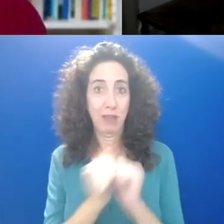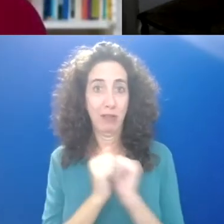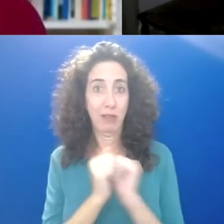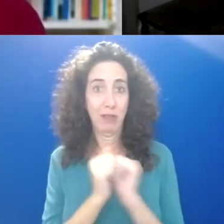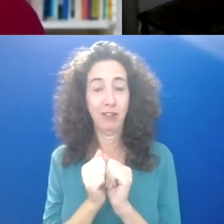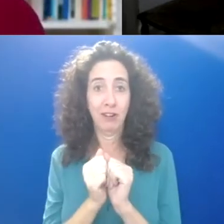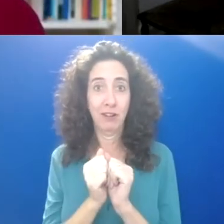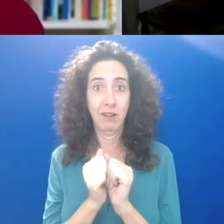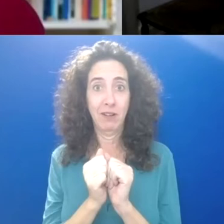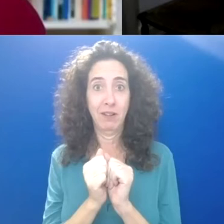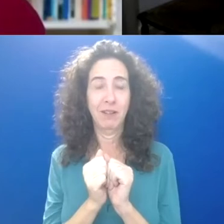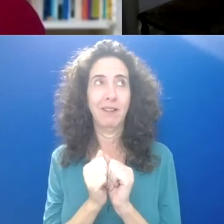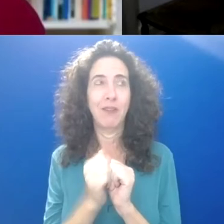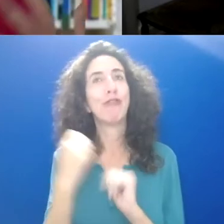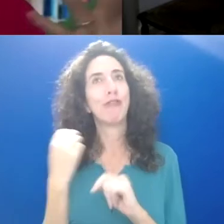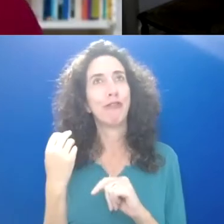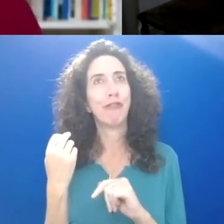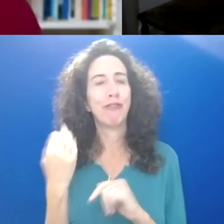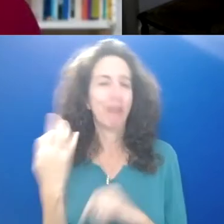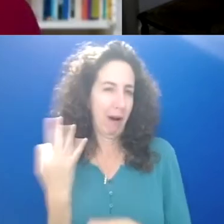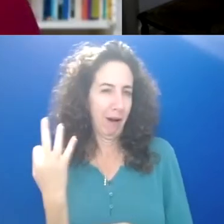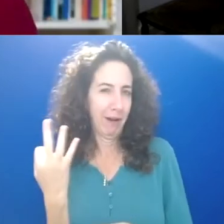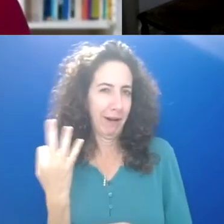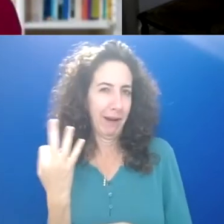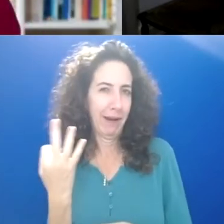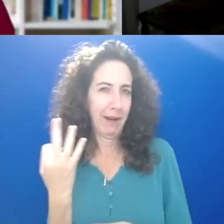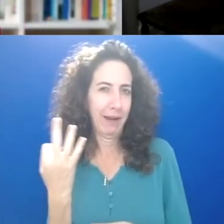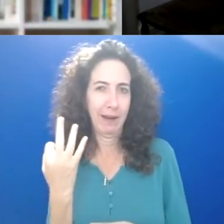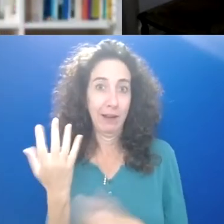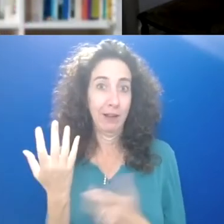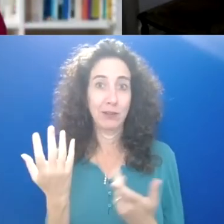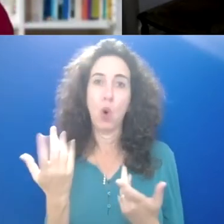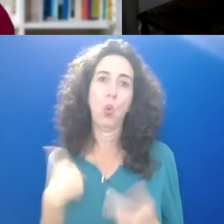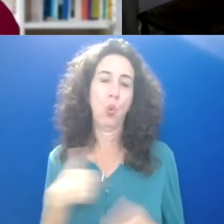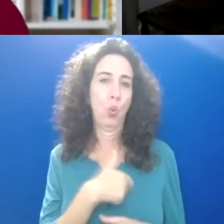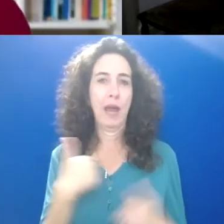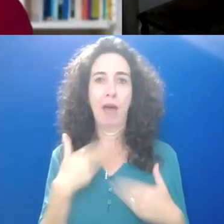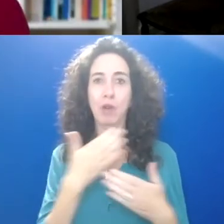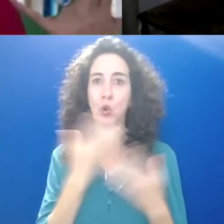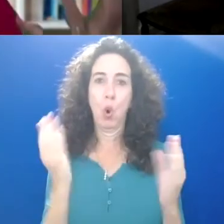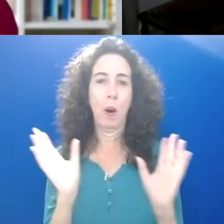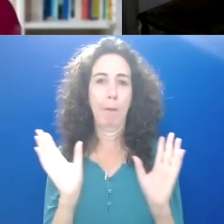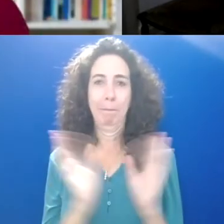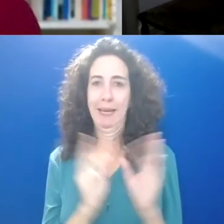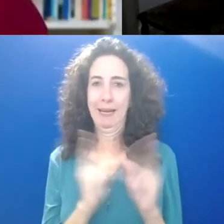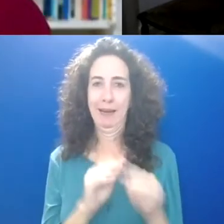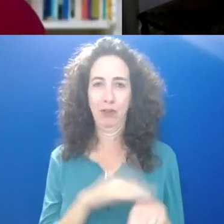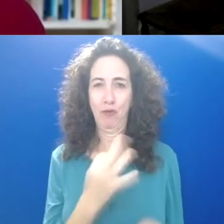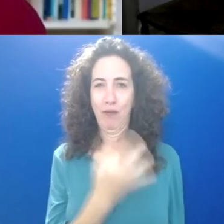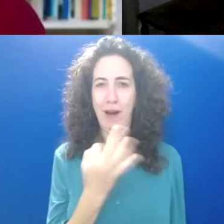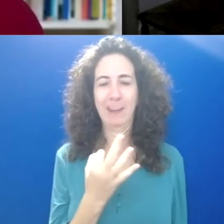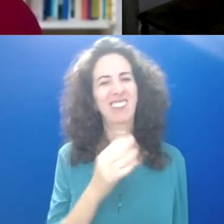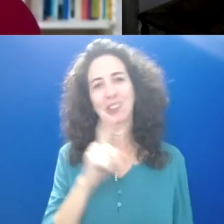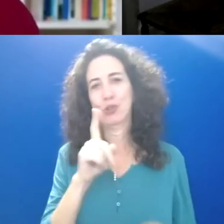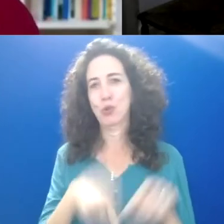was, it was a Friday. Um, so we have meeting free Fridays. So this was officially not a meeting. It was, it was,